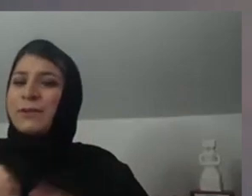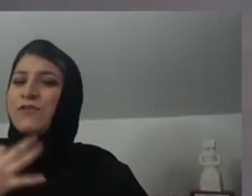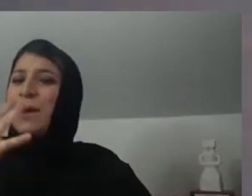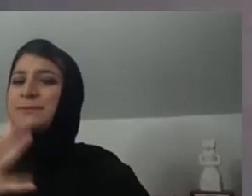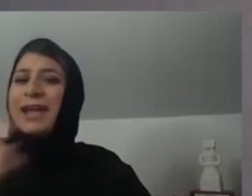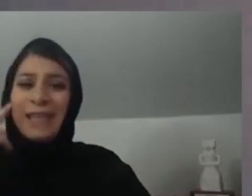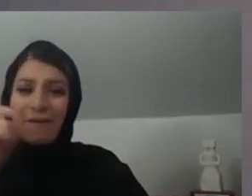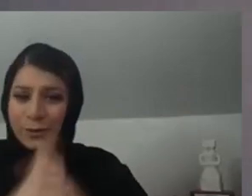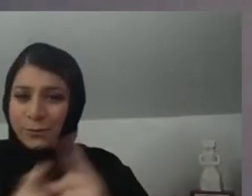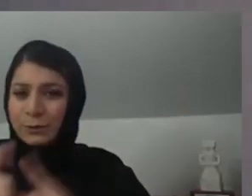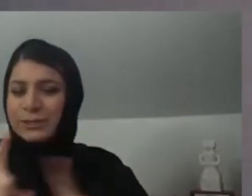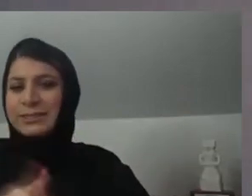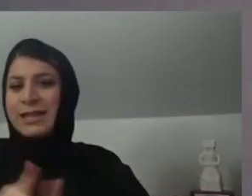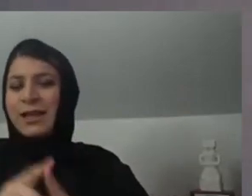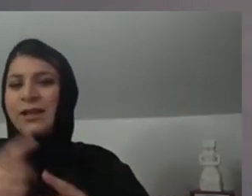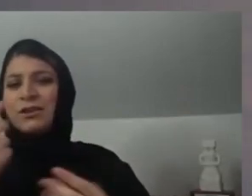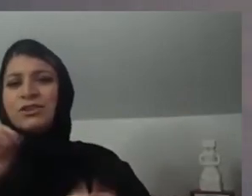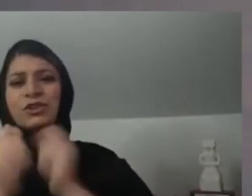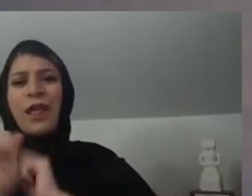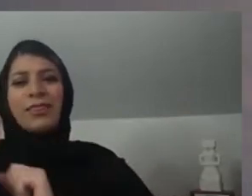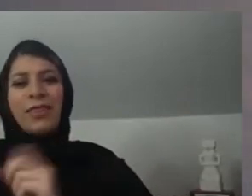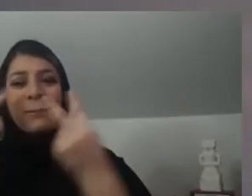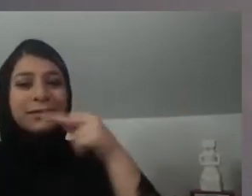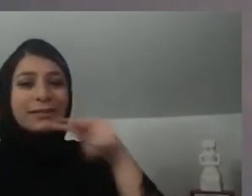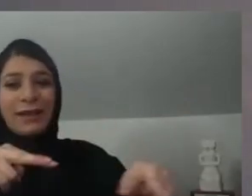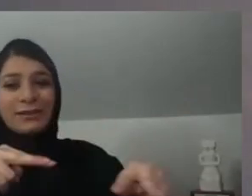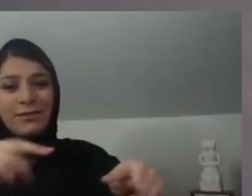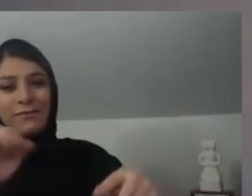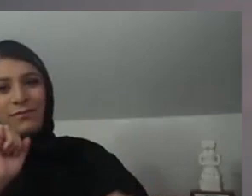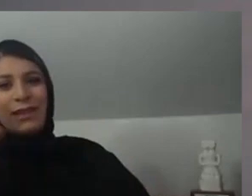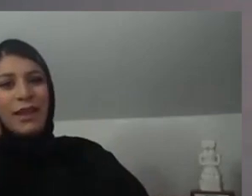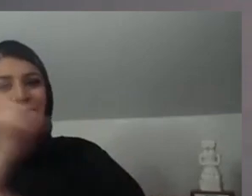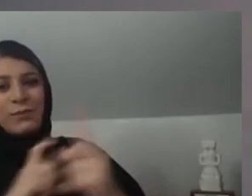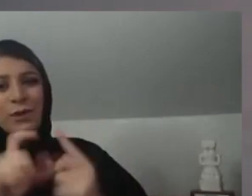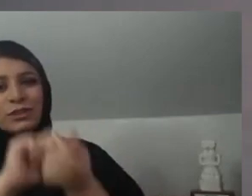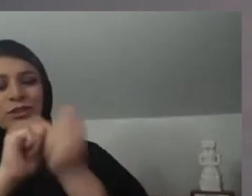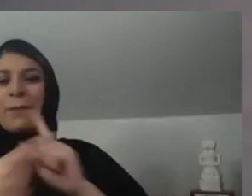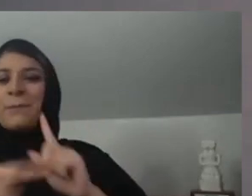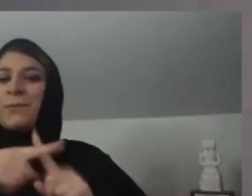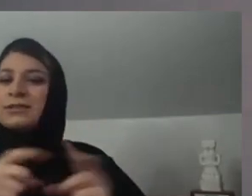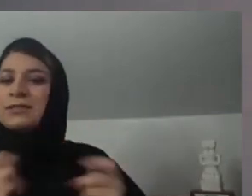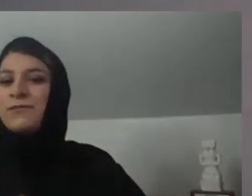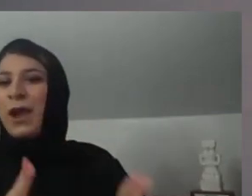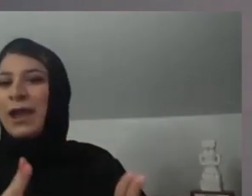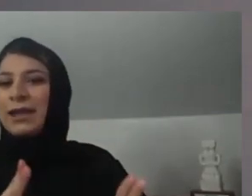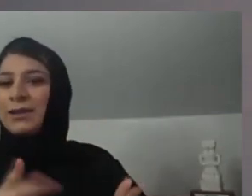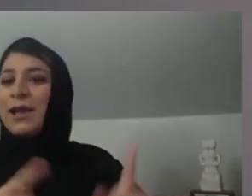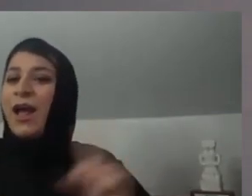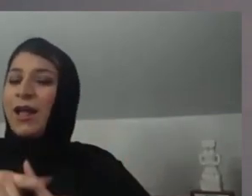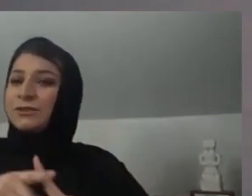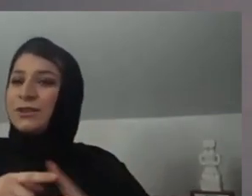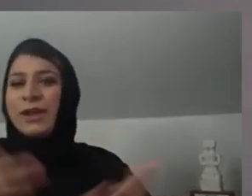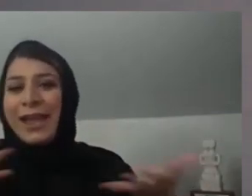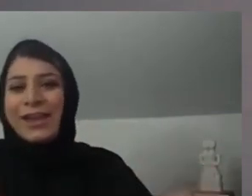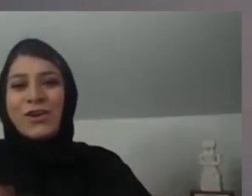meaning to the global community and also the deaf community at that as well. I think it's important for people